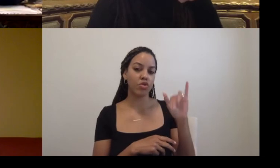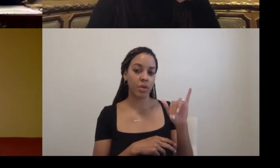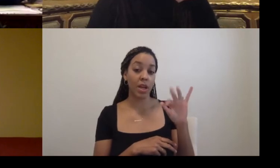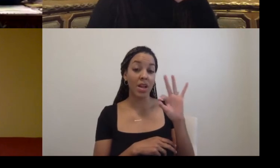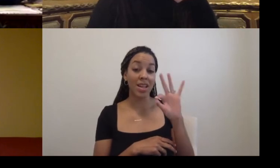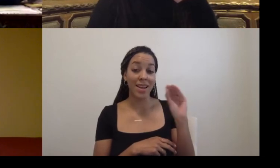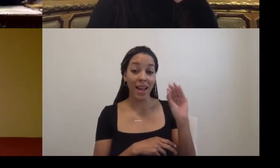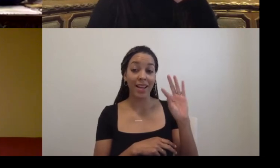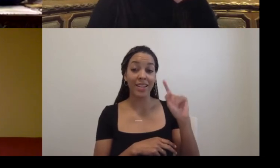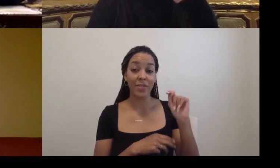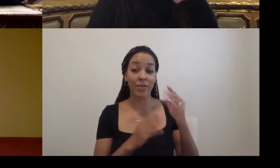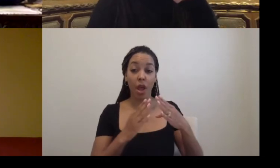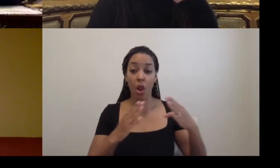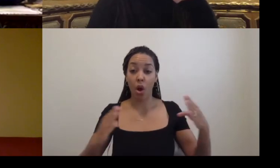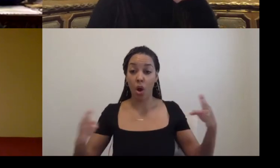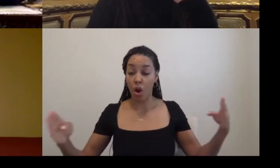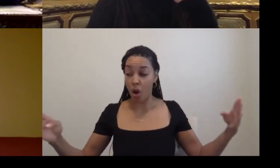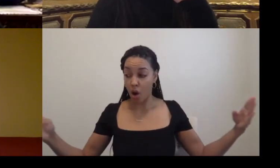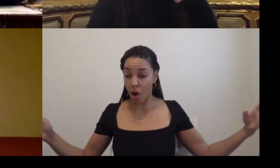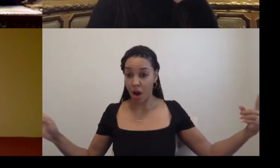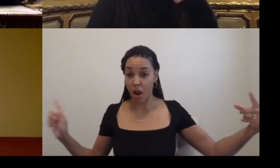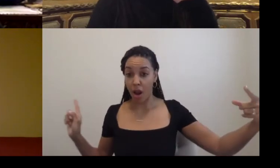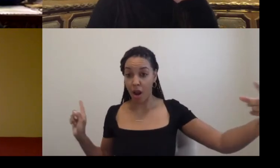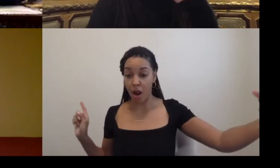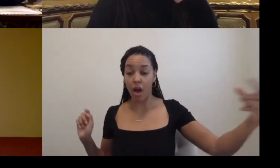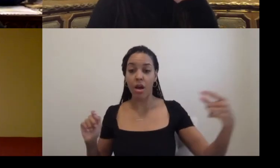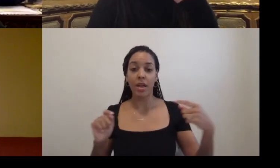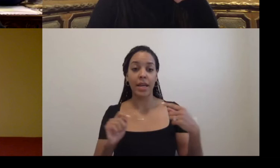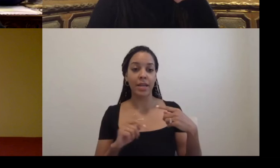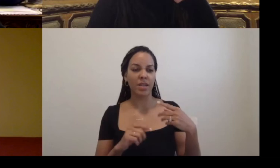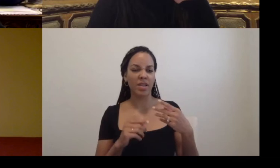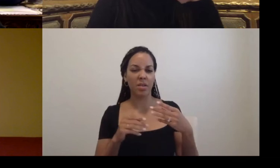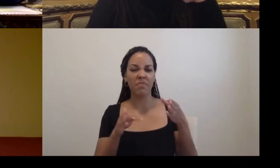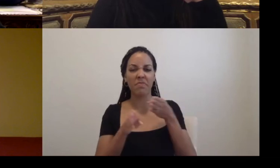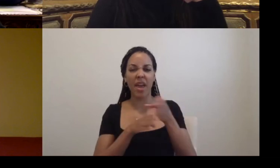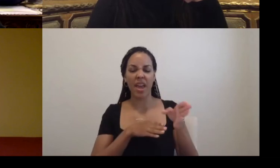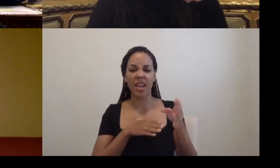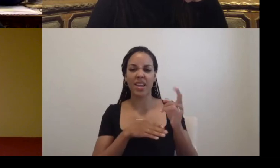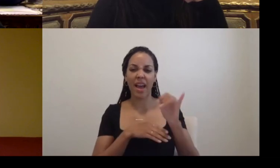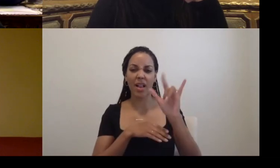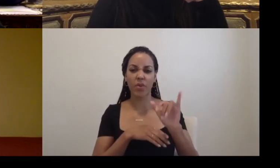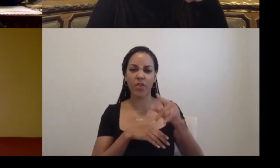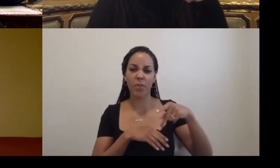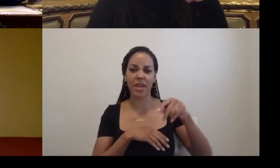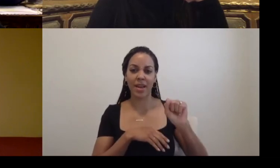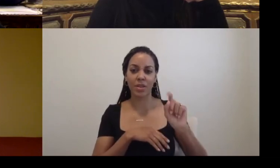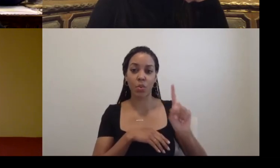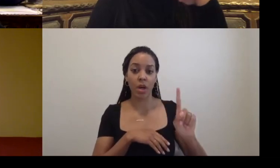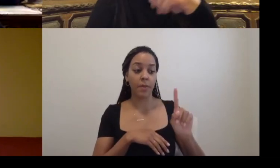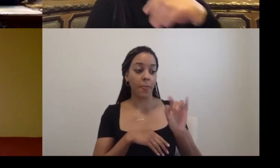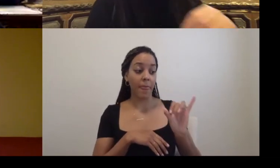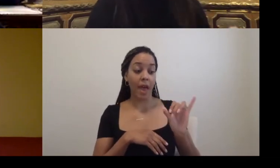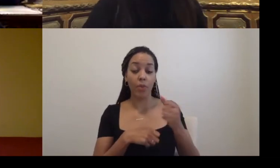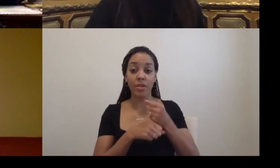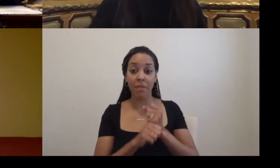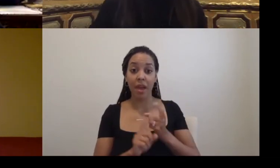long in the main gallery of PS1 that was made entirely of